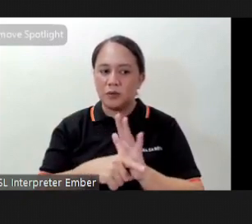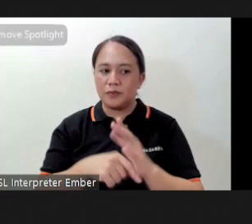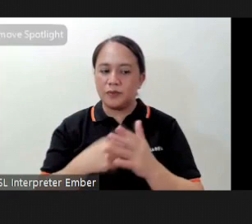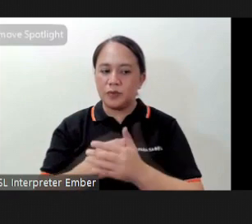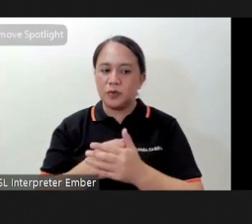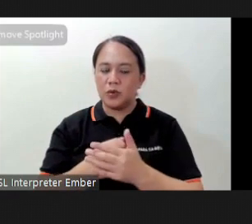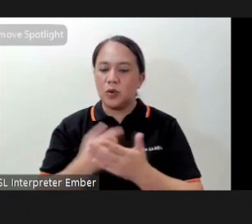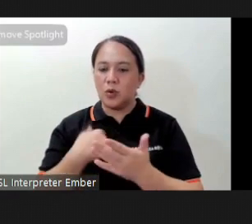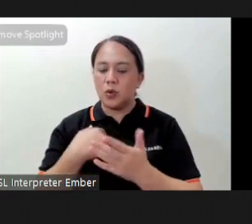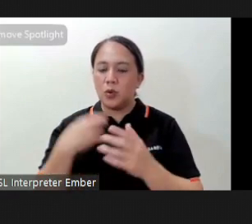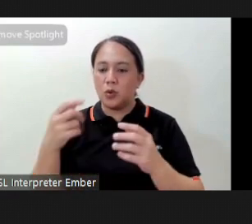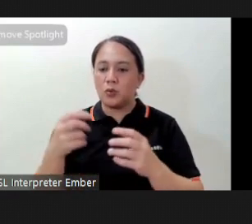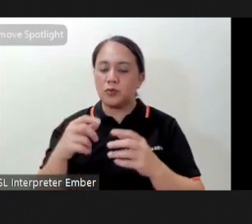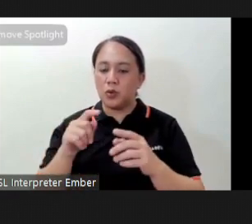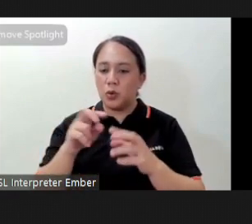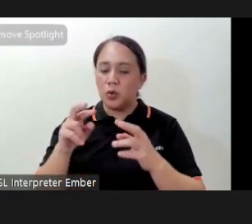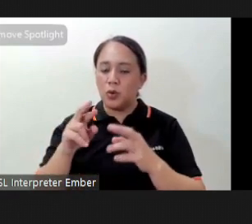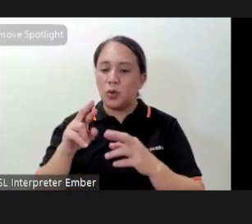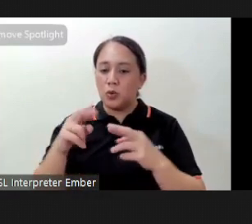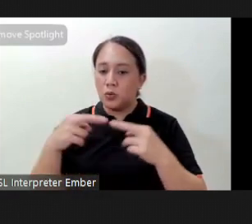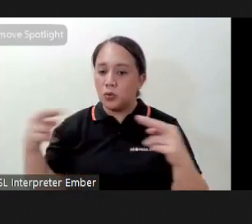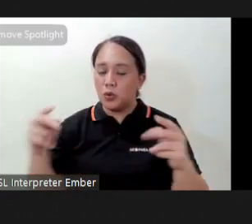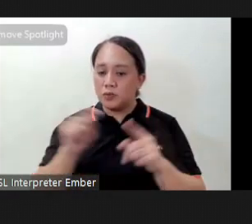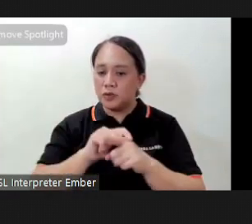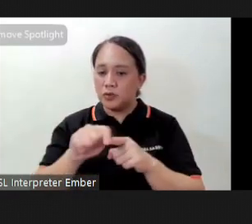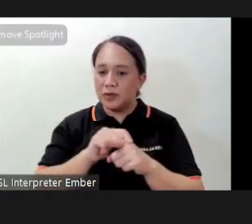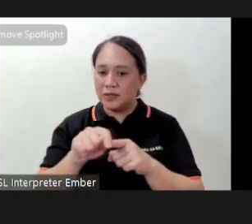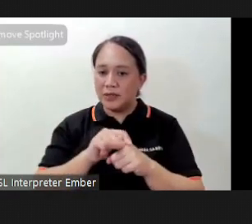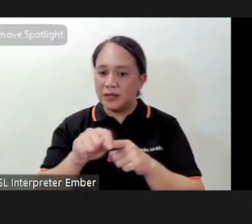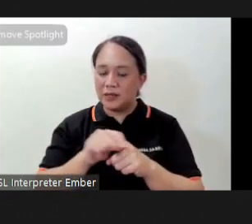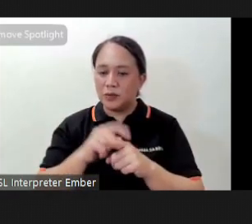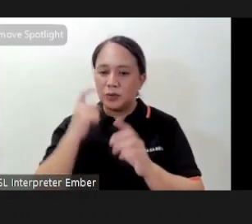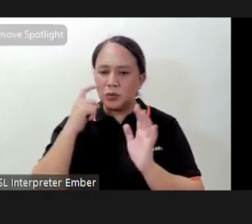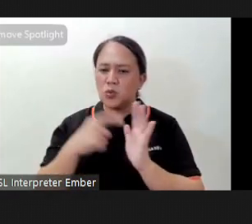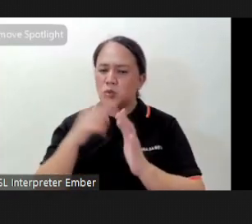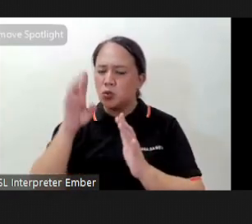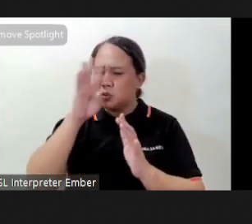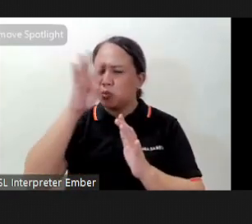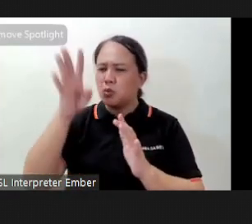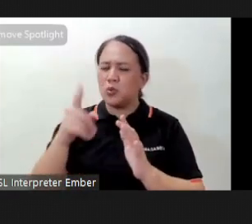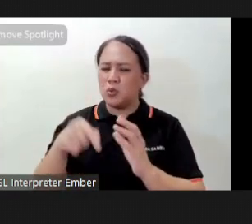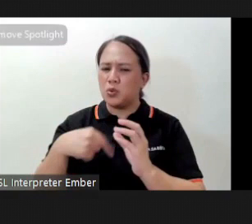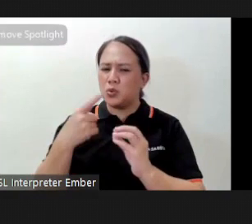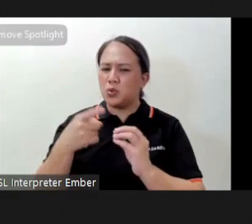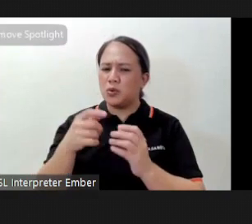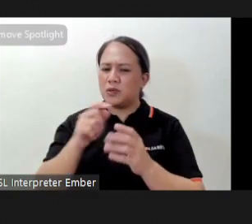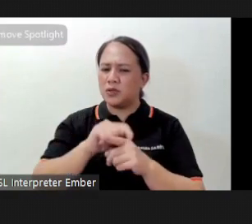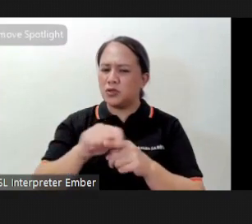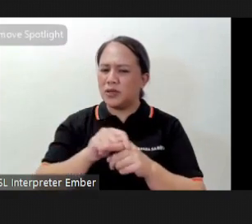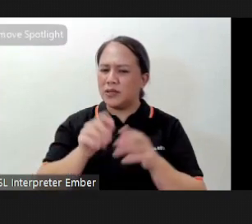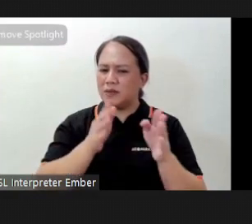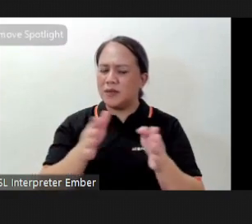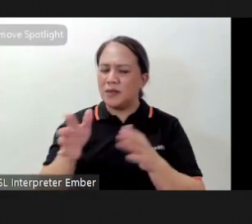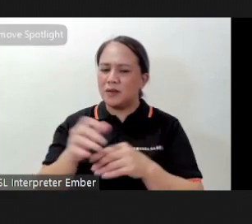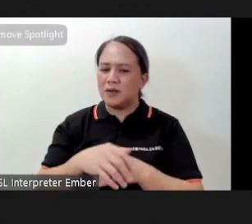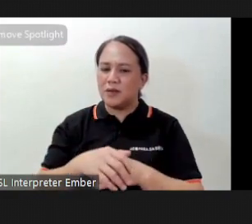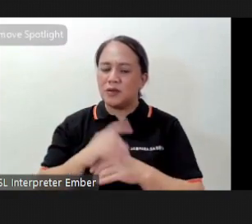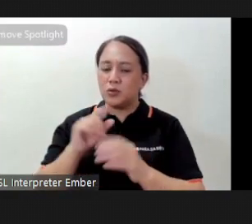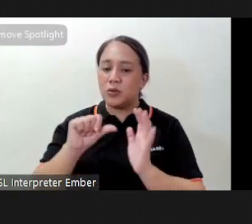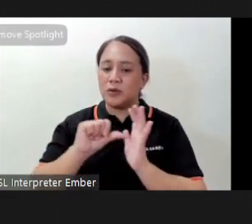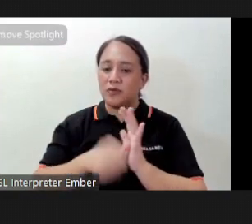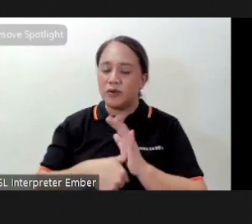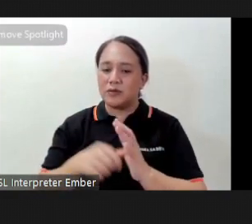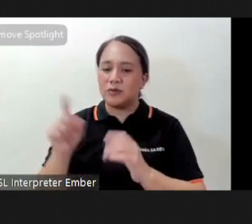because we want to acknowledge David who is the inventor of this training method he really emphasized